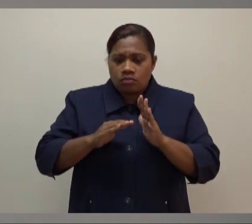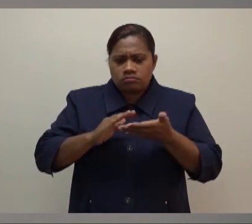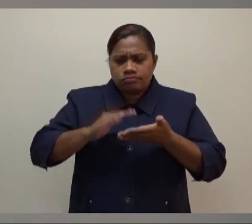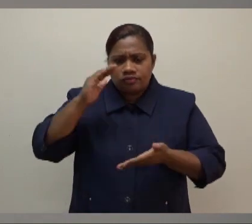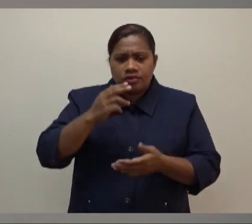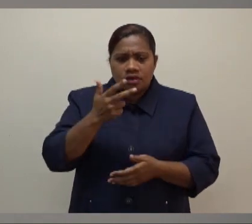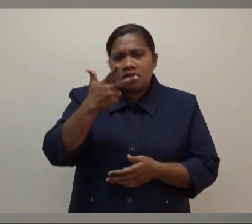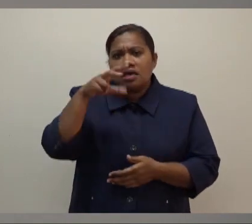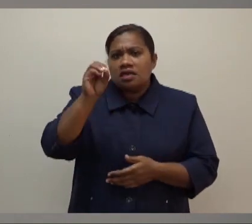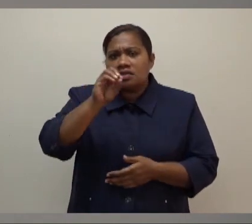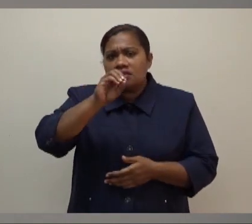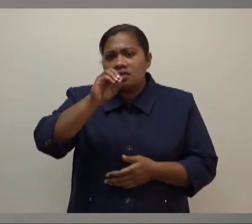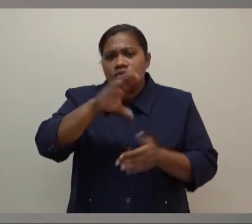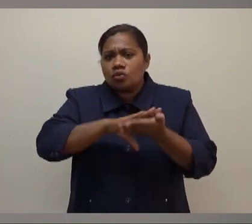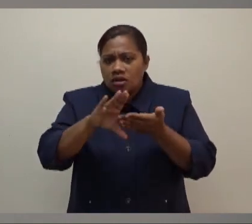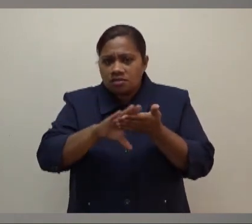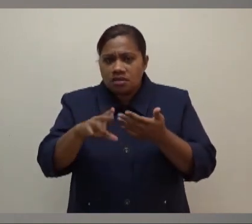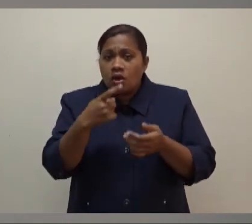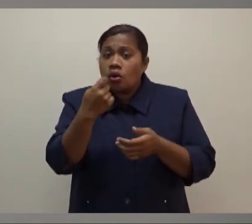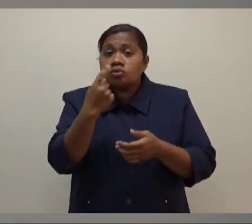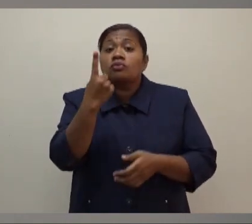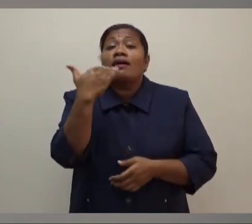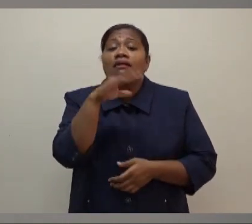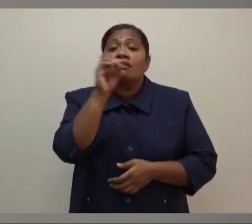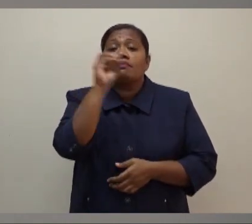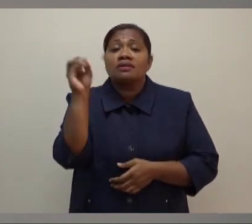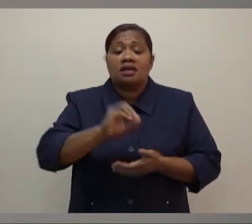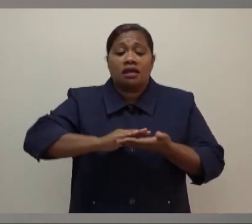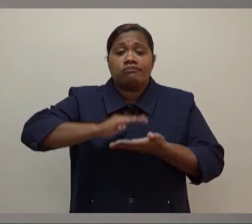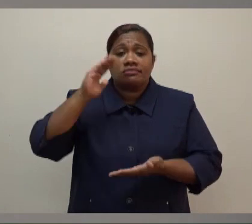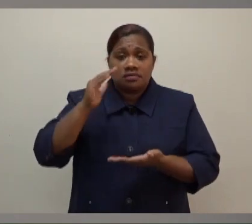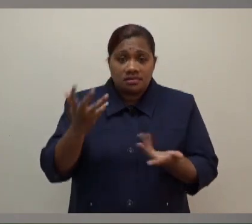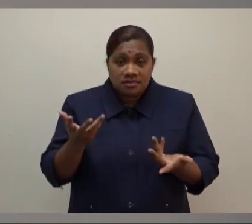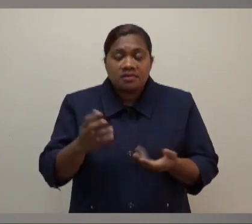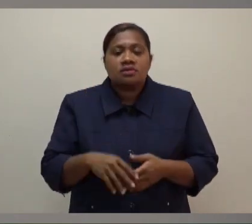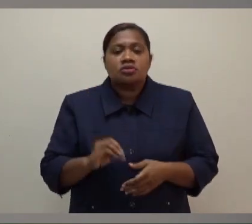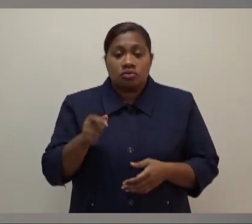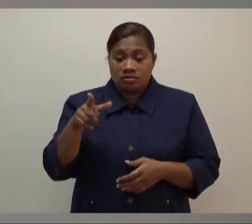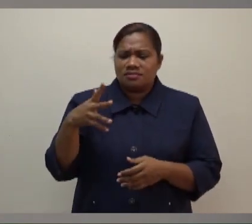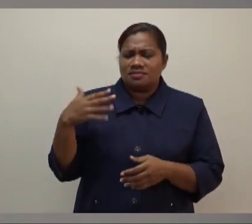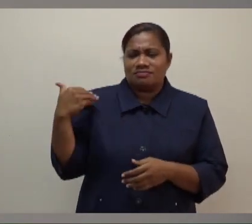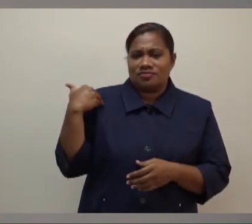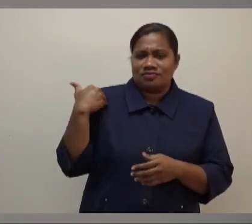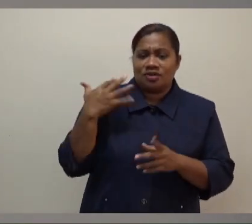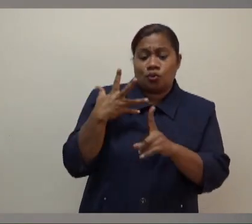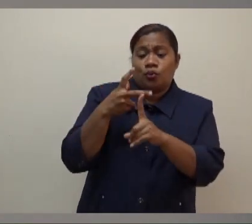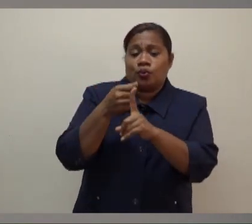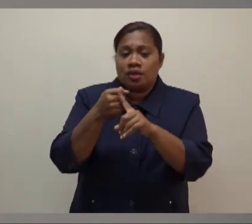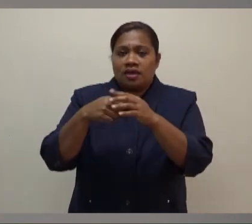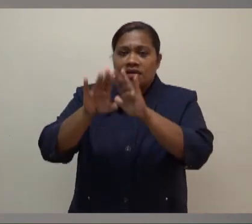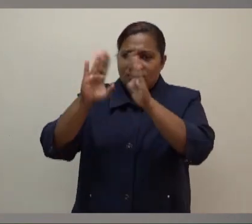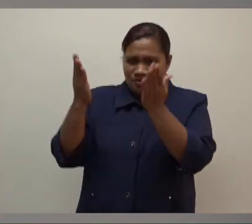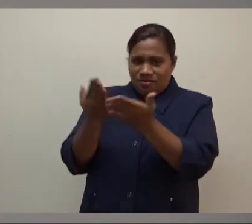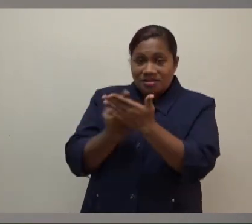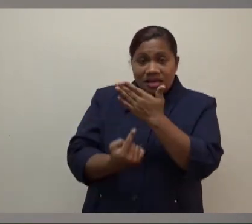almost a 100% increase. So there are sort of those areas that will have an impact throughout the world. And so we just have